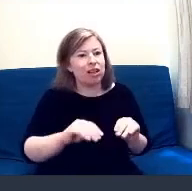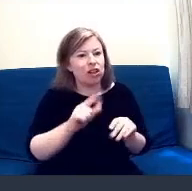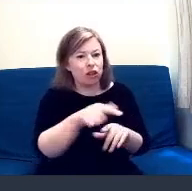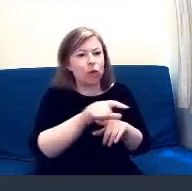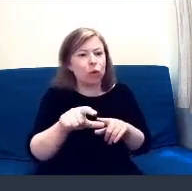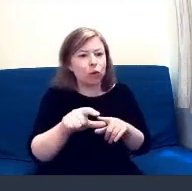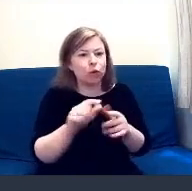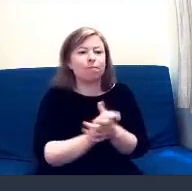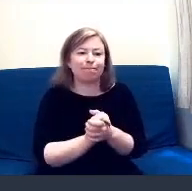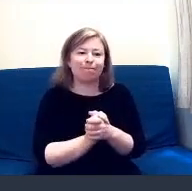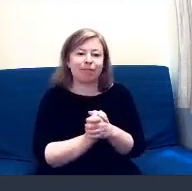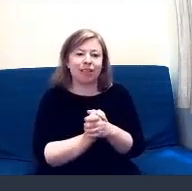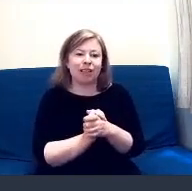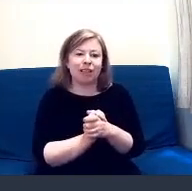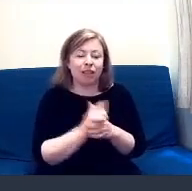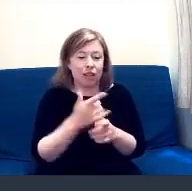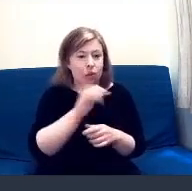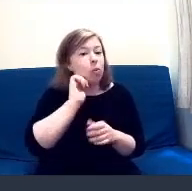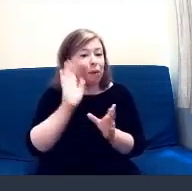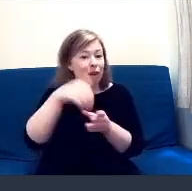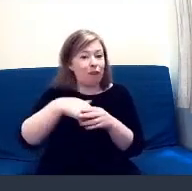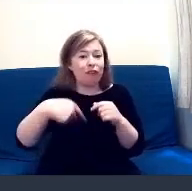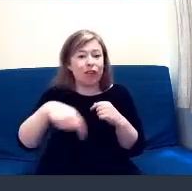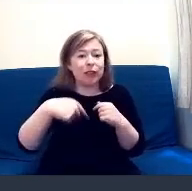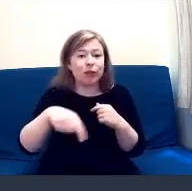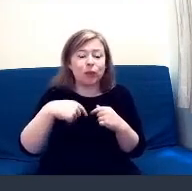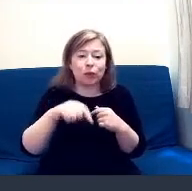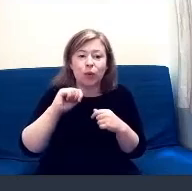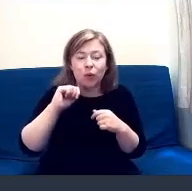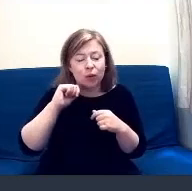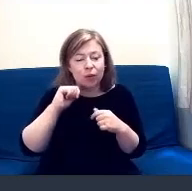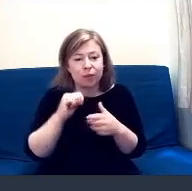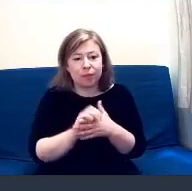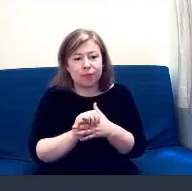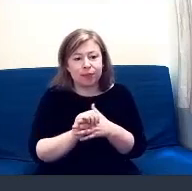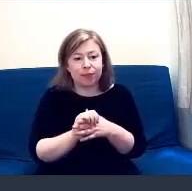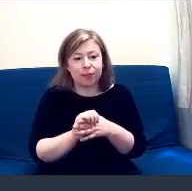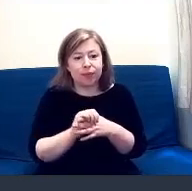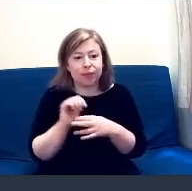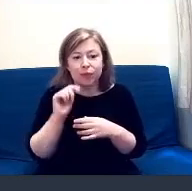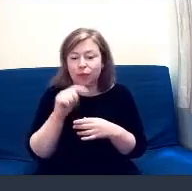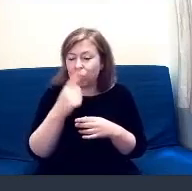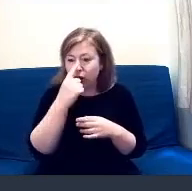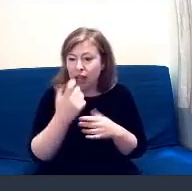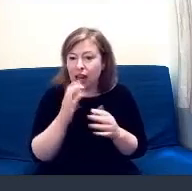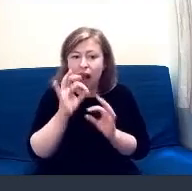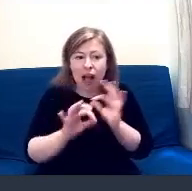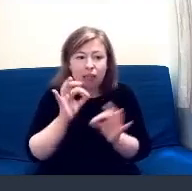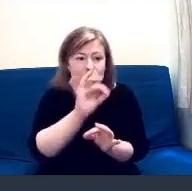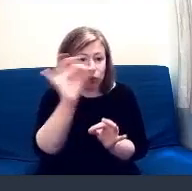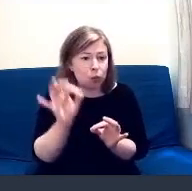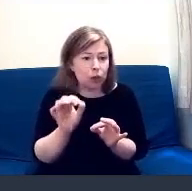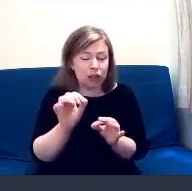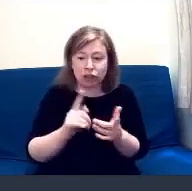So, along this week and, you know, join in, you know, and you can ask questions to the